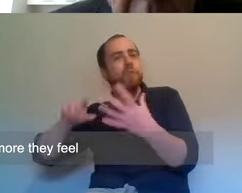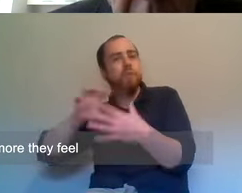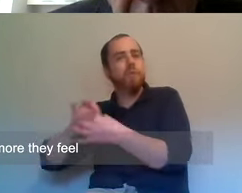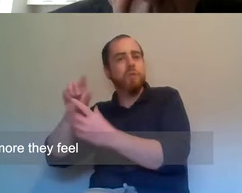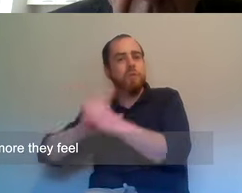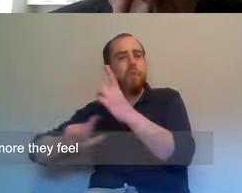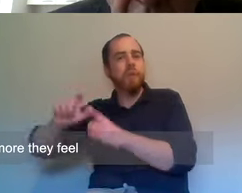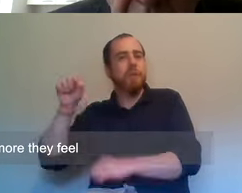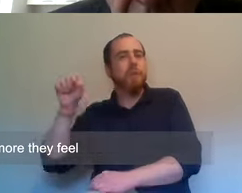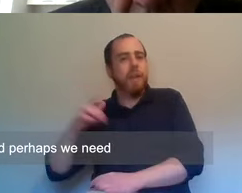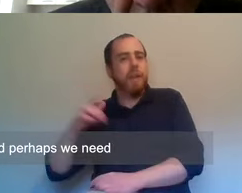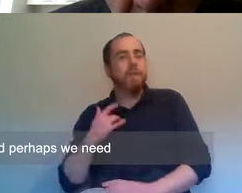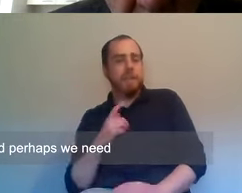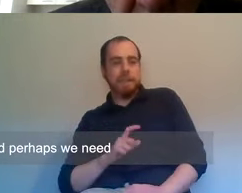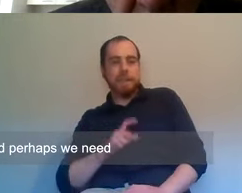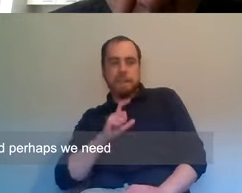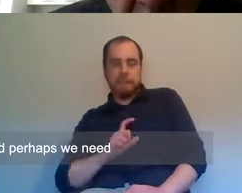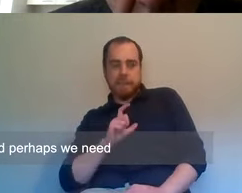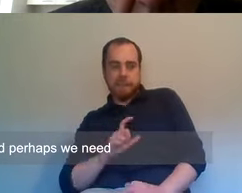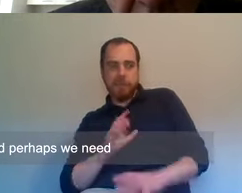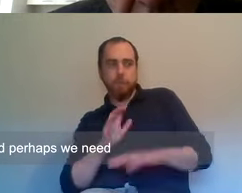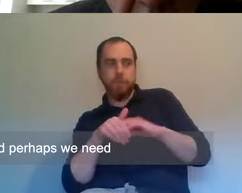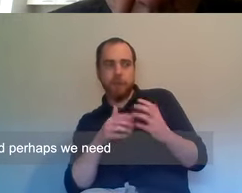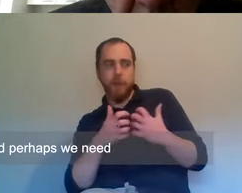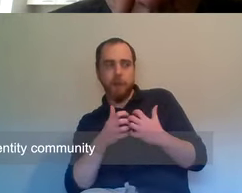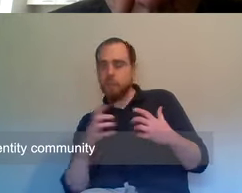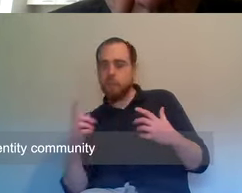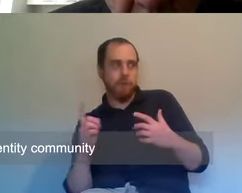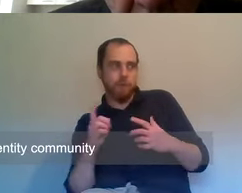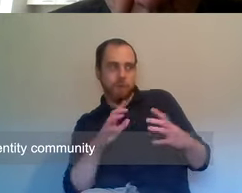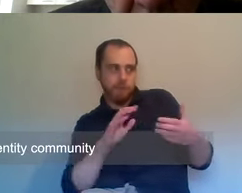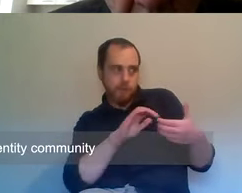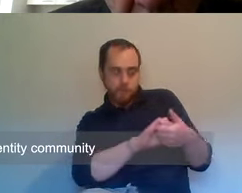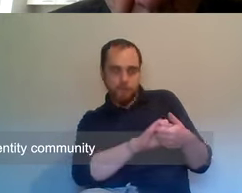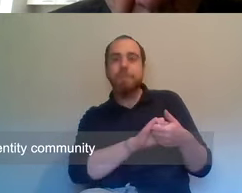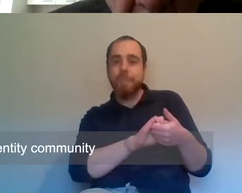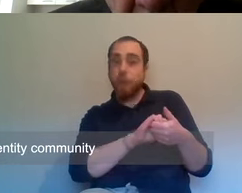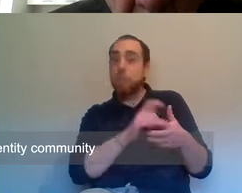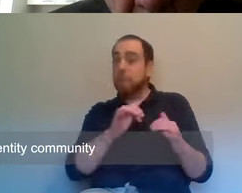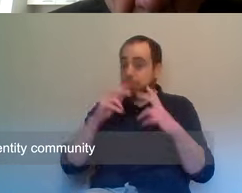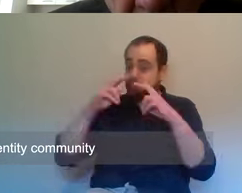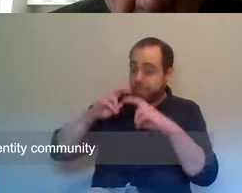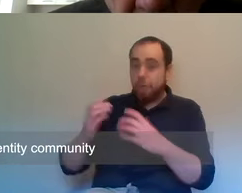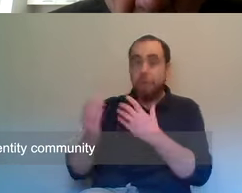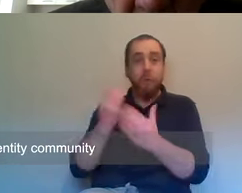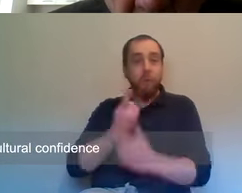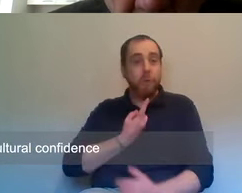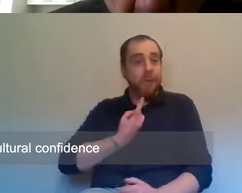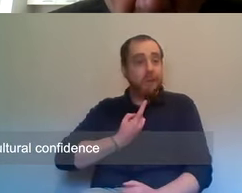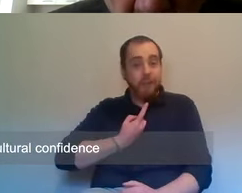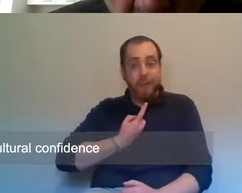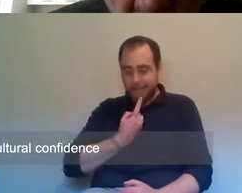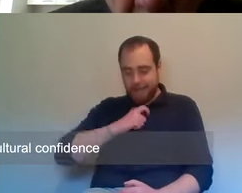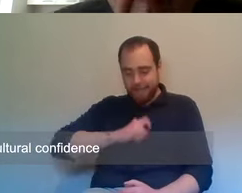they feel a lot less confident. And perhaps we need to work at single identity community, uh, confidence in that cultural